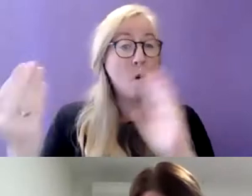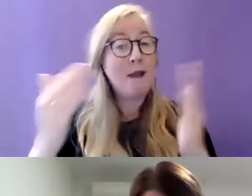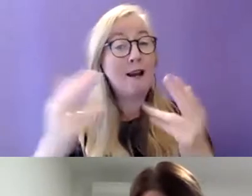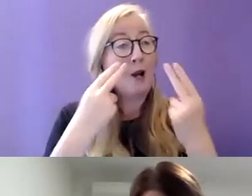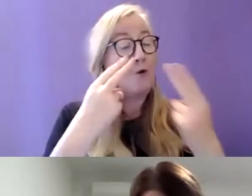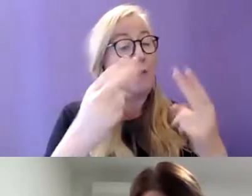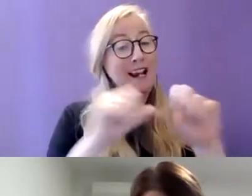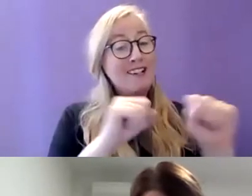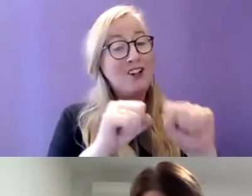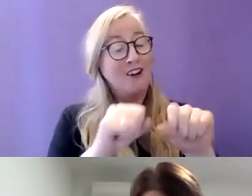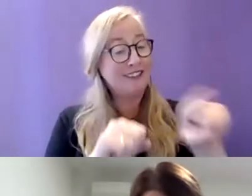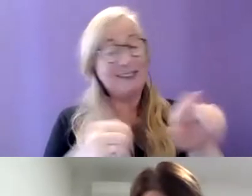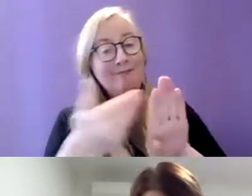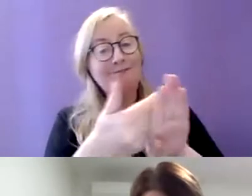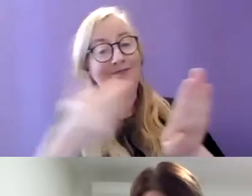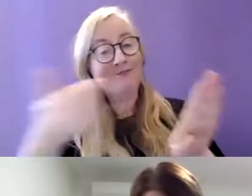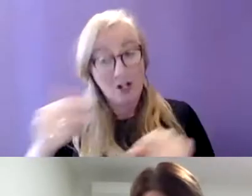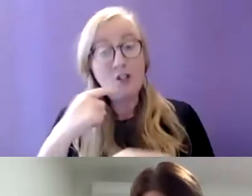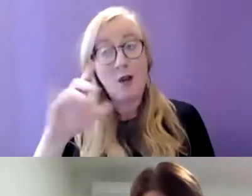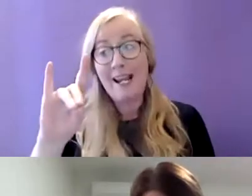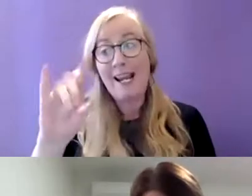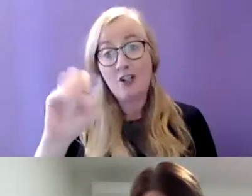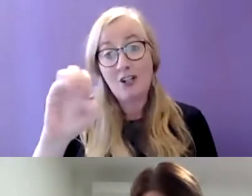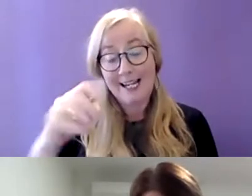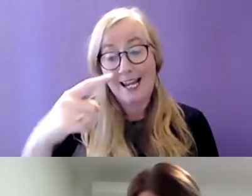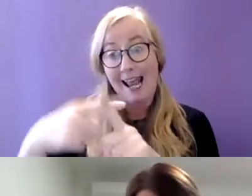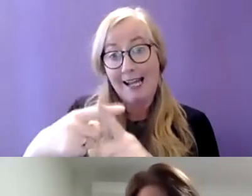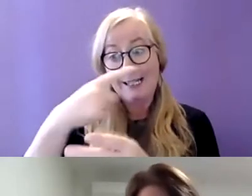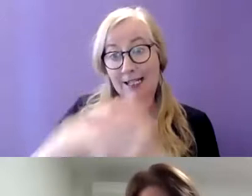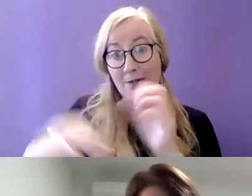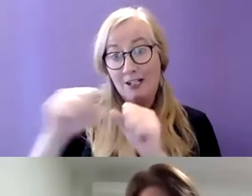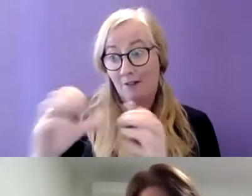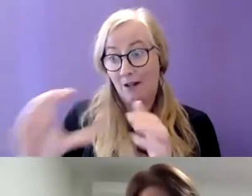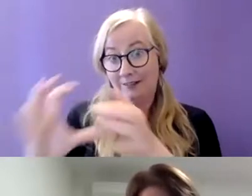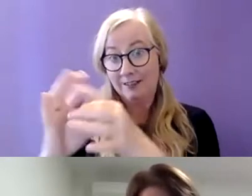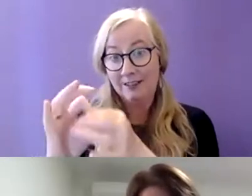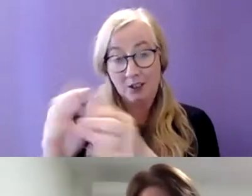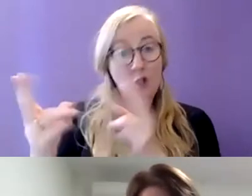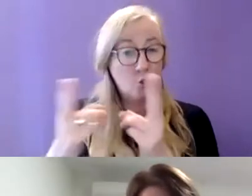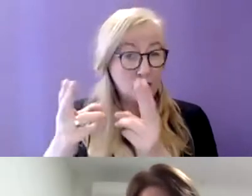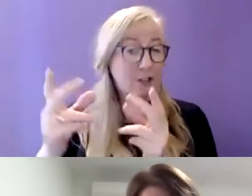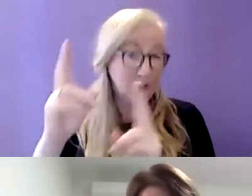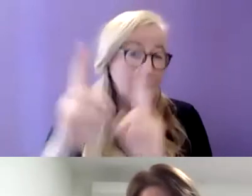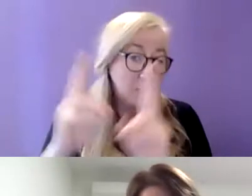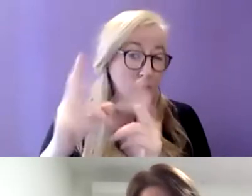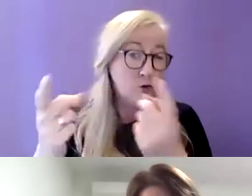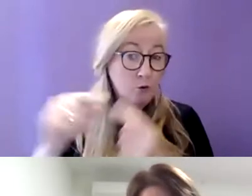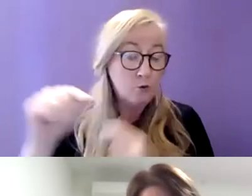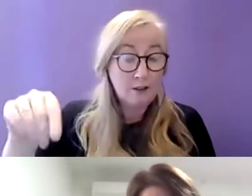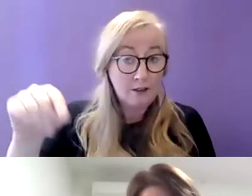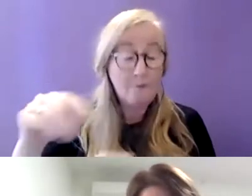which is the piece that the HSE and disability services should be doing I think we have